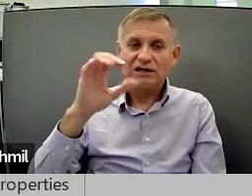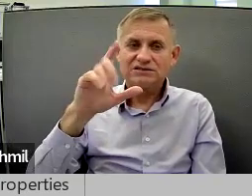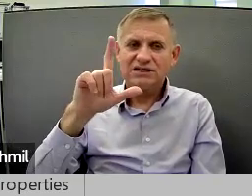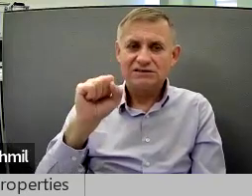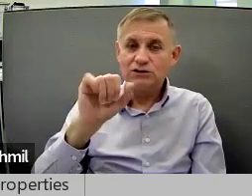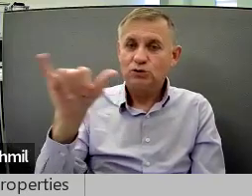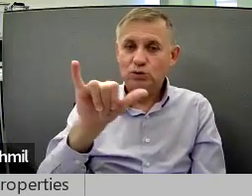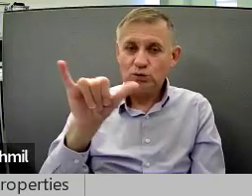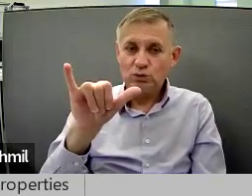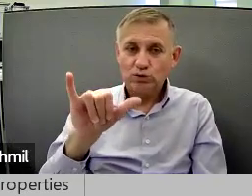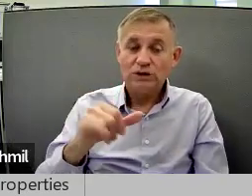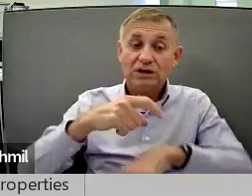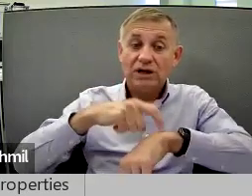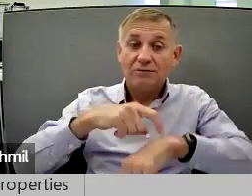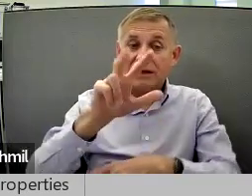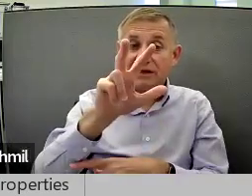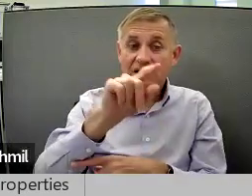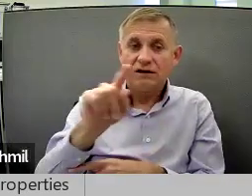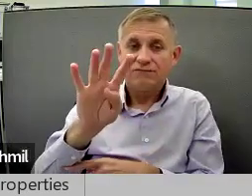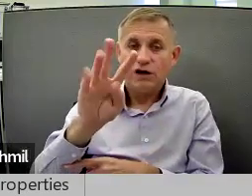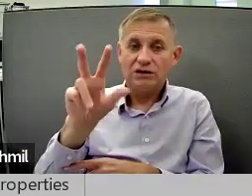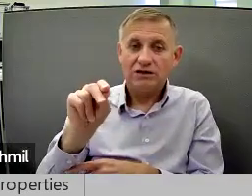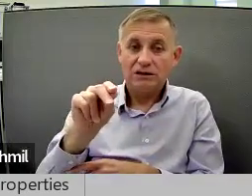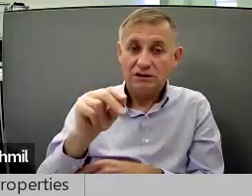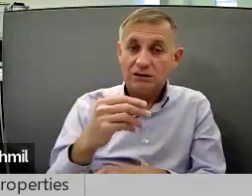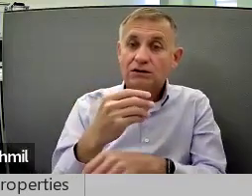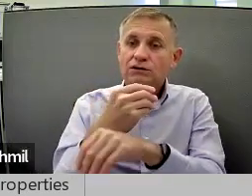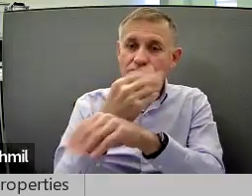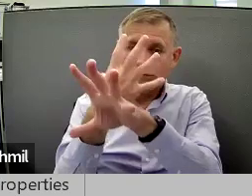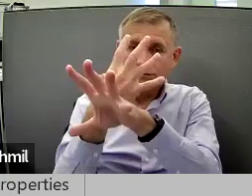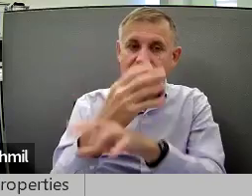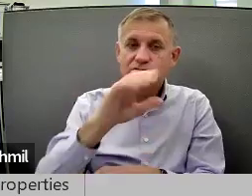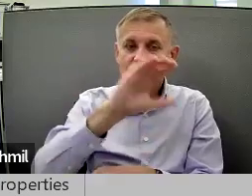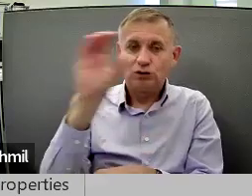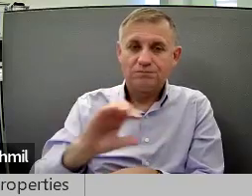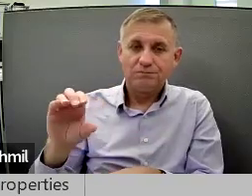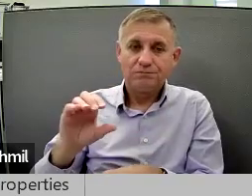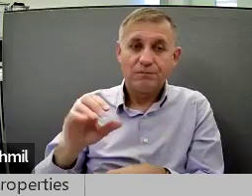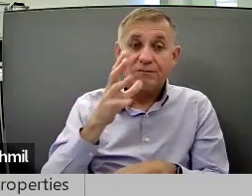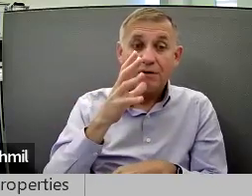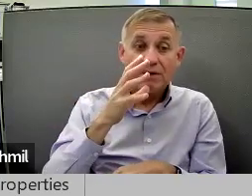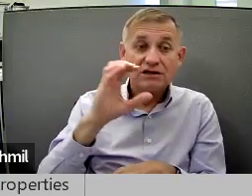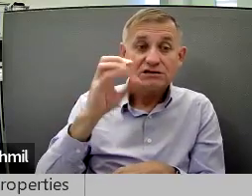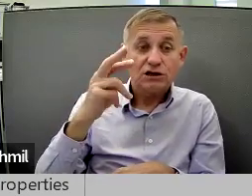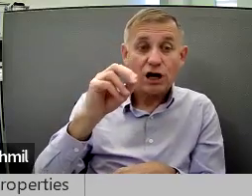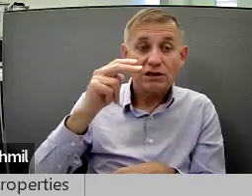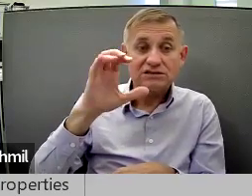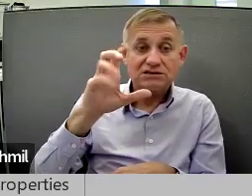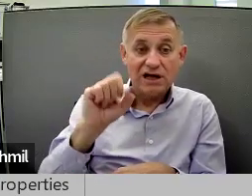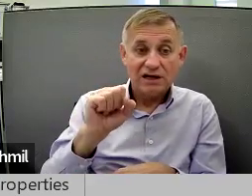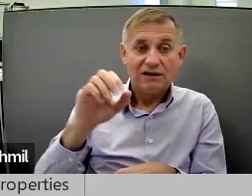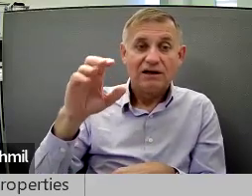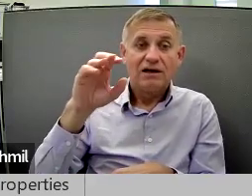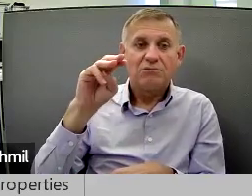Chronicles 2, Mama 3 or 30 p.m. on Zoom. Mama